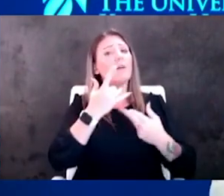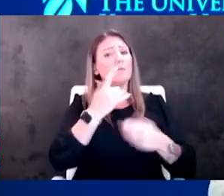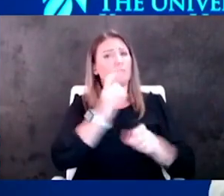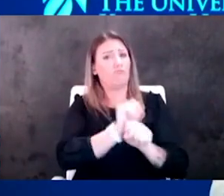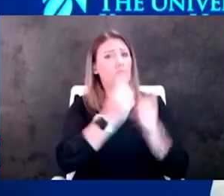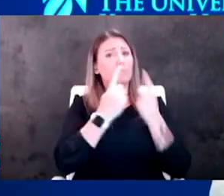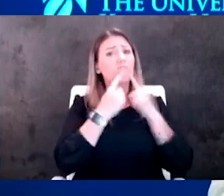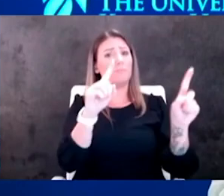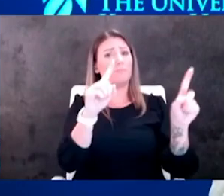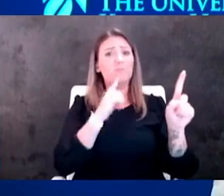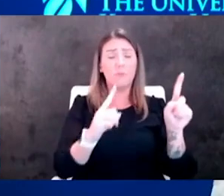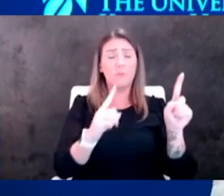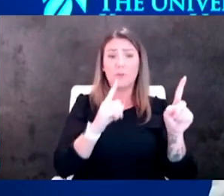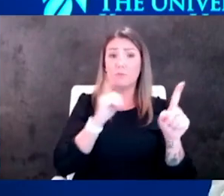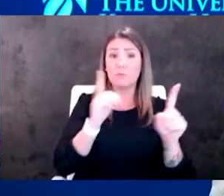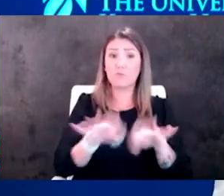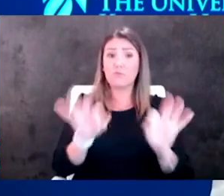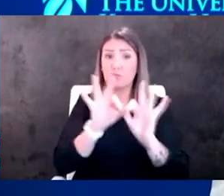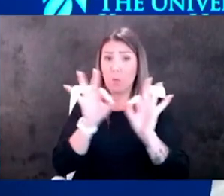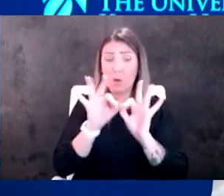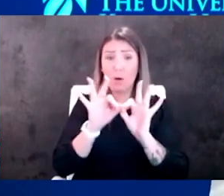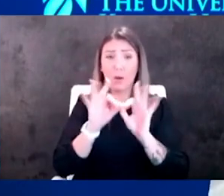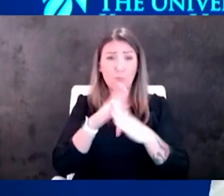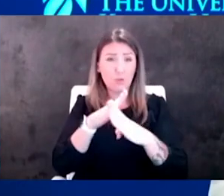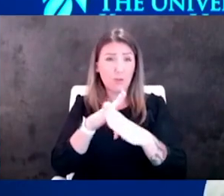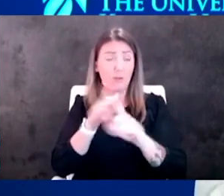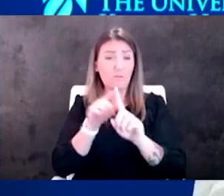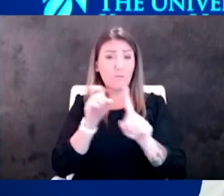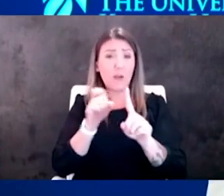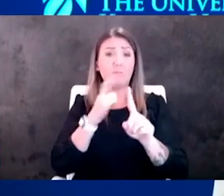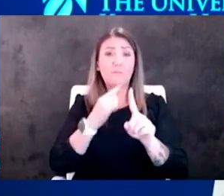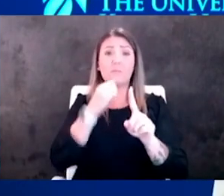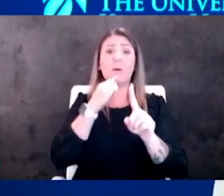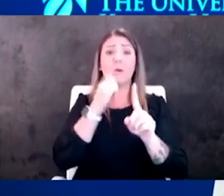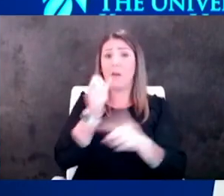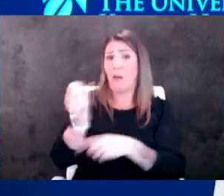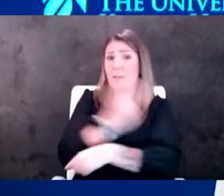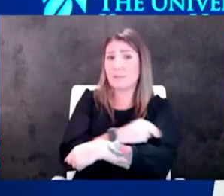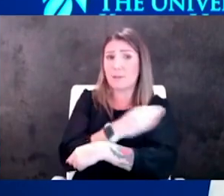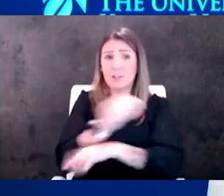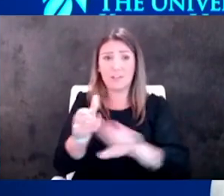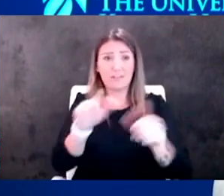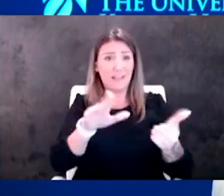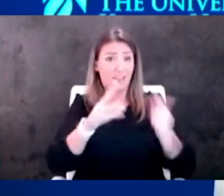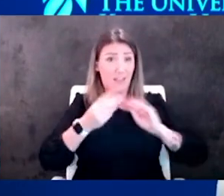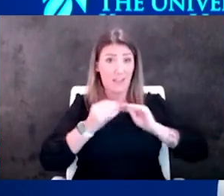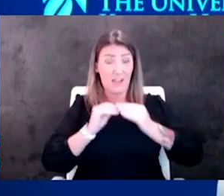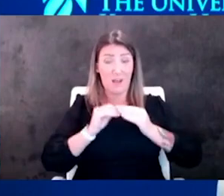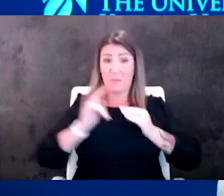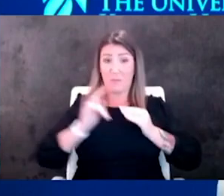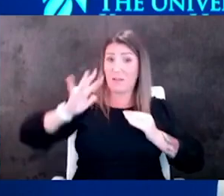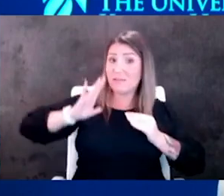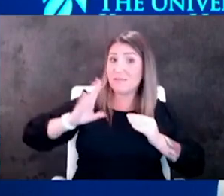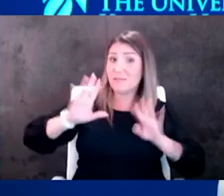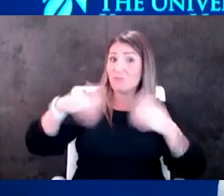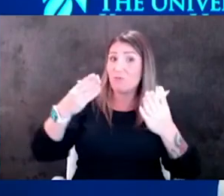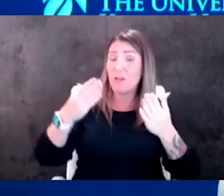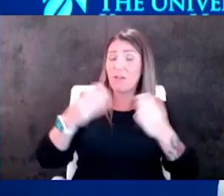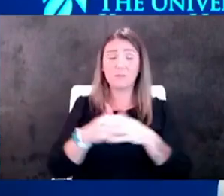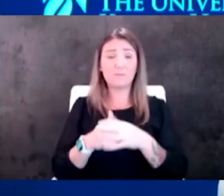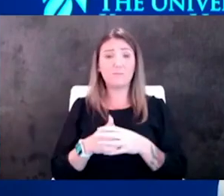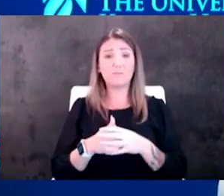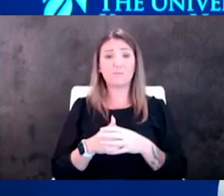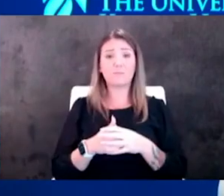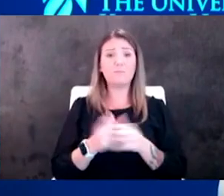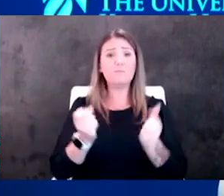here is does it protect against severe hospitalization and death and we gave you our numbers just a while back about how many vaccinated patients